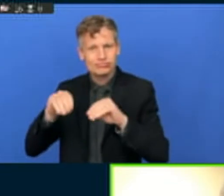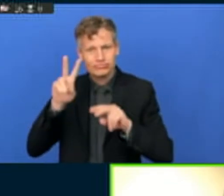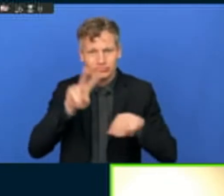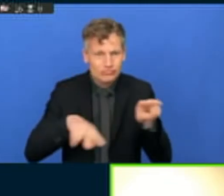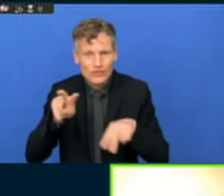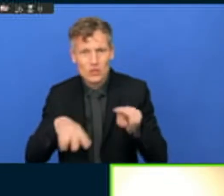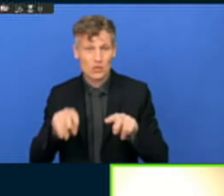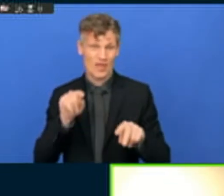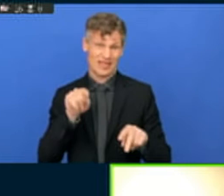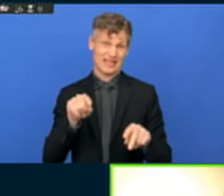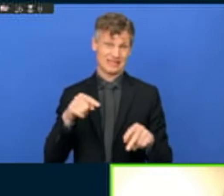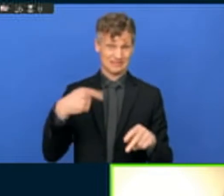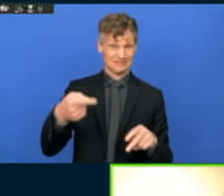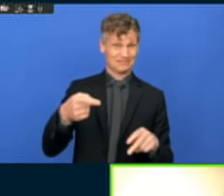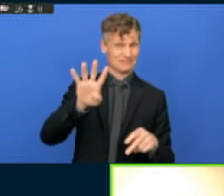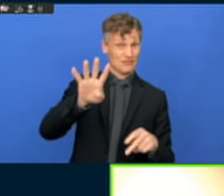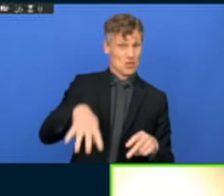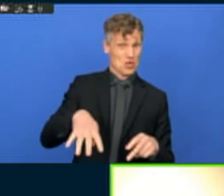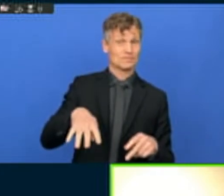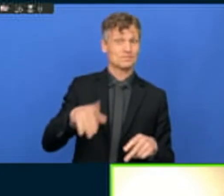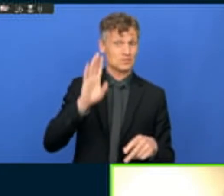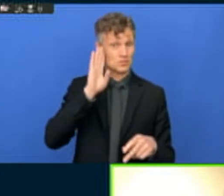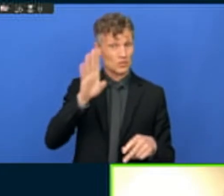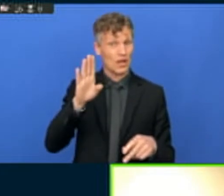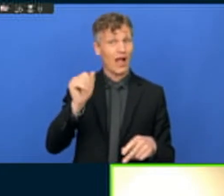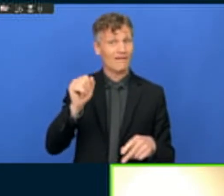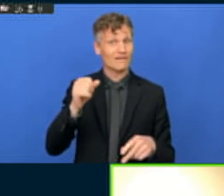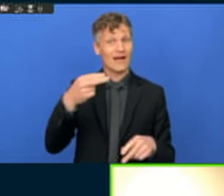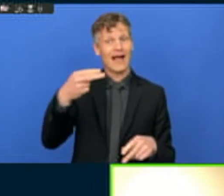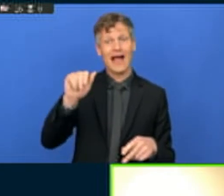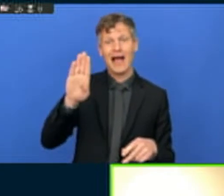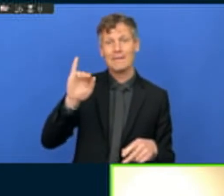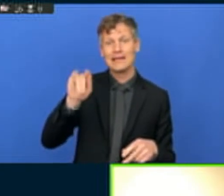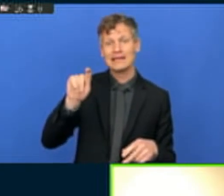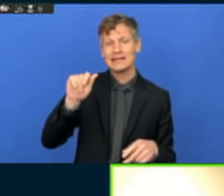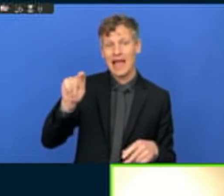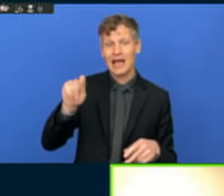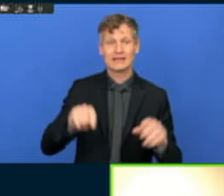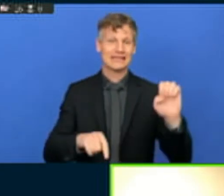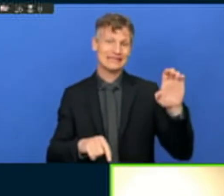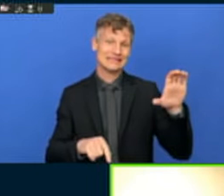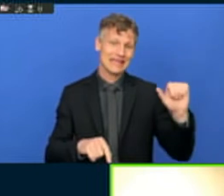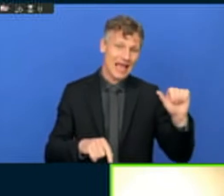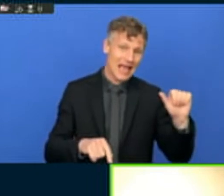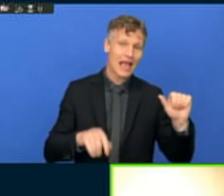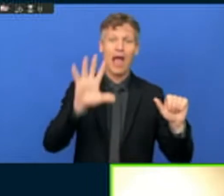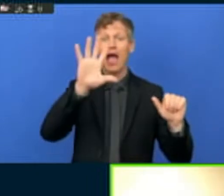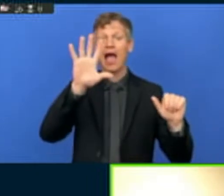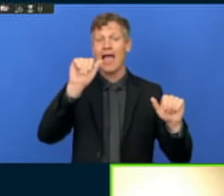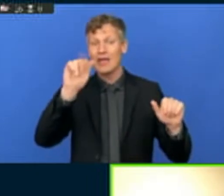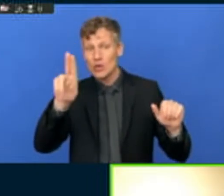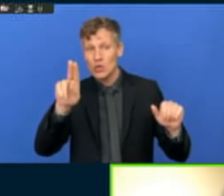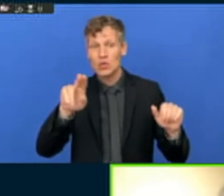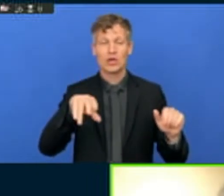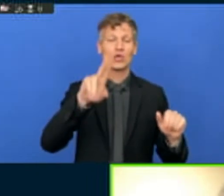meeting of the new urban agenda, where Habitat and ECA and the African Union and UCLG Africa